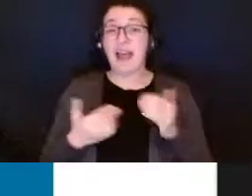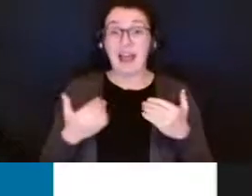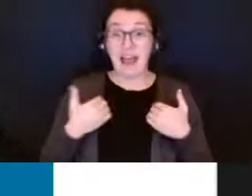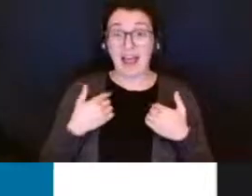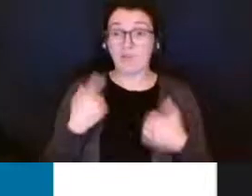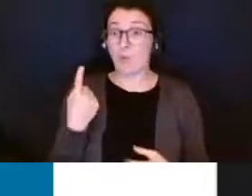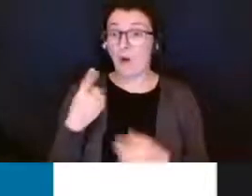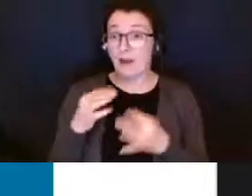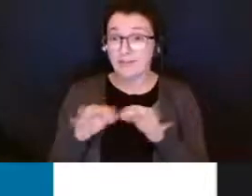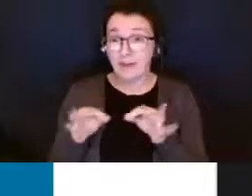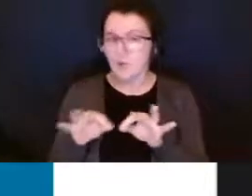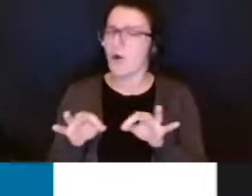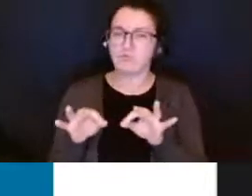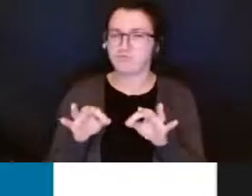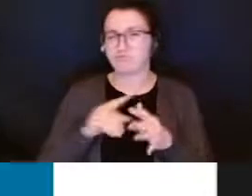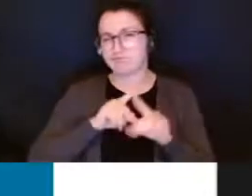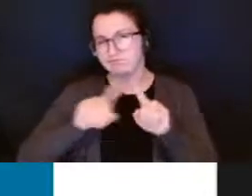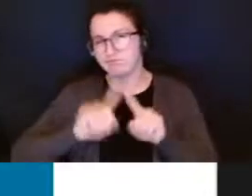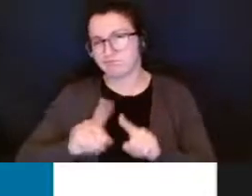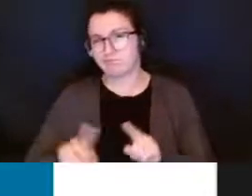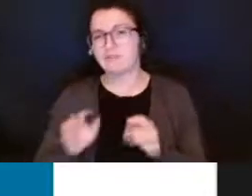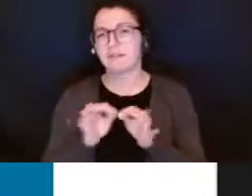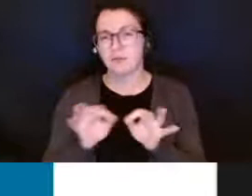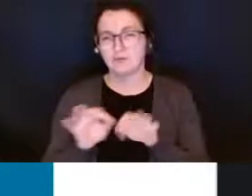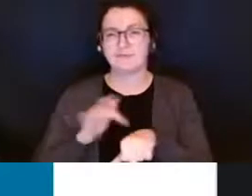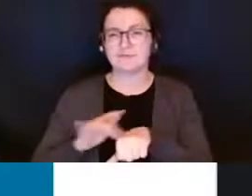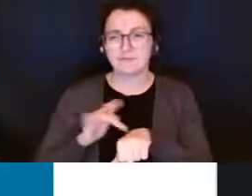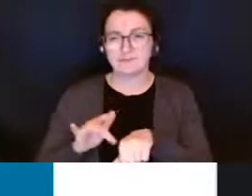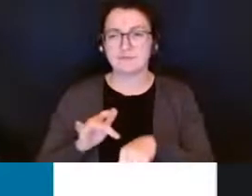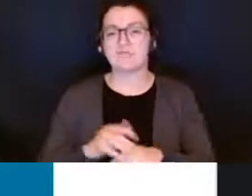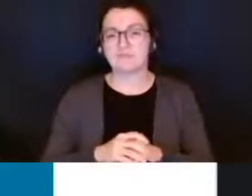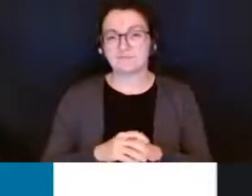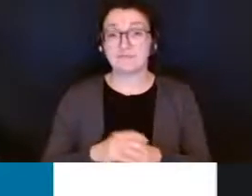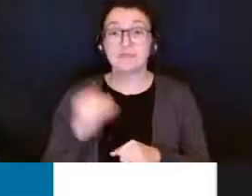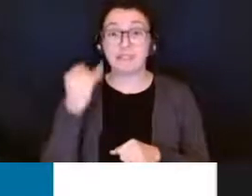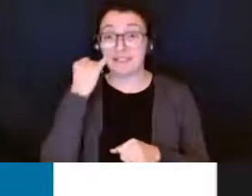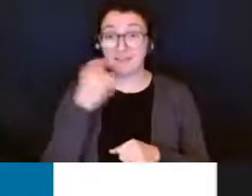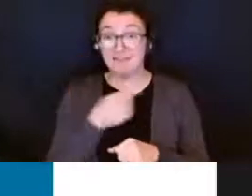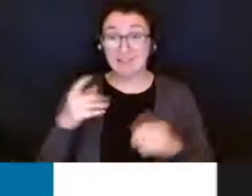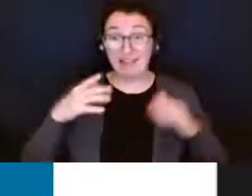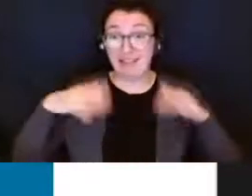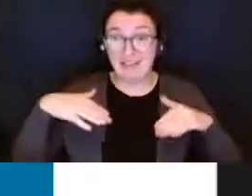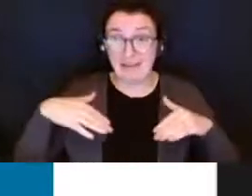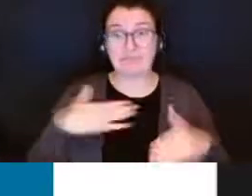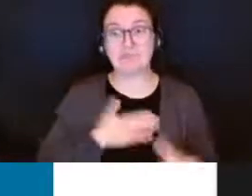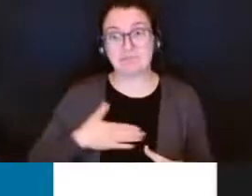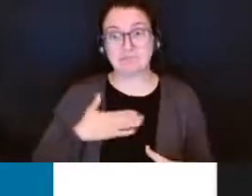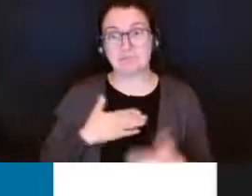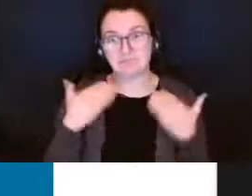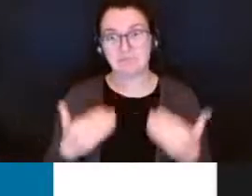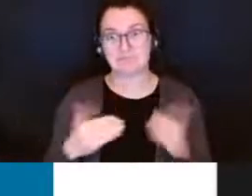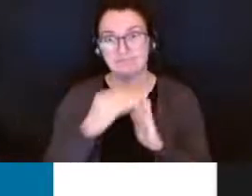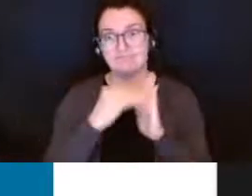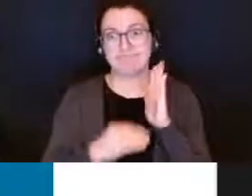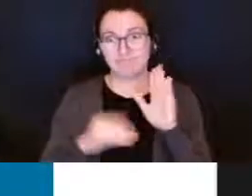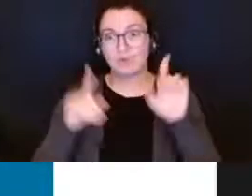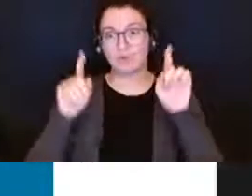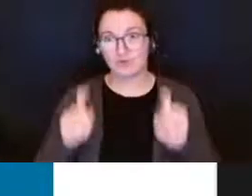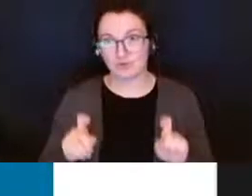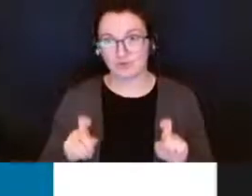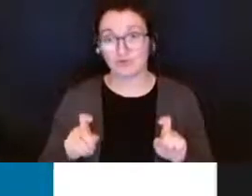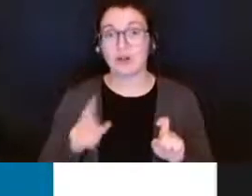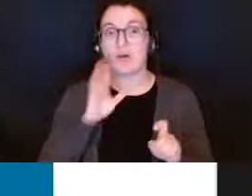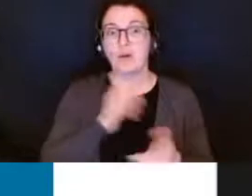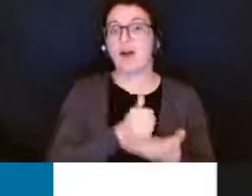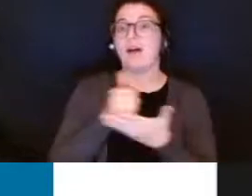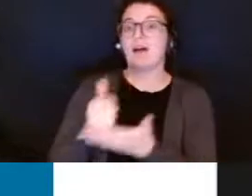it is very important that if you haven't already done so that you complete complete this questionnaire it helps the school team including